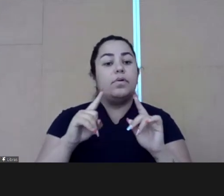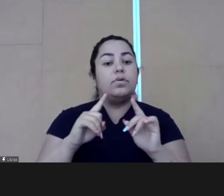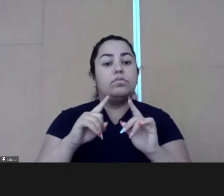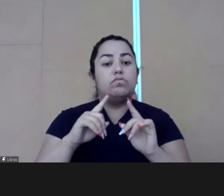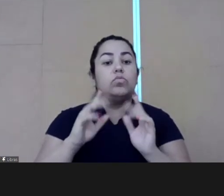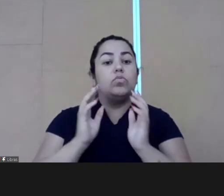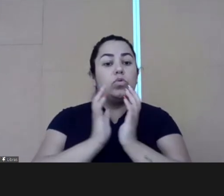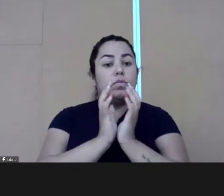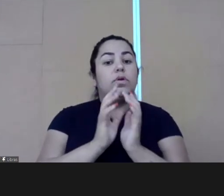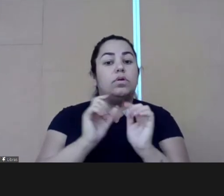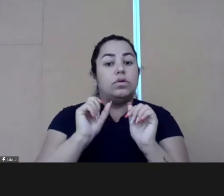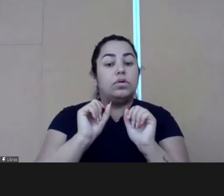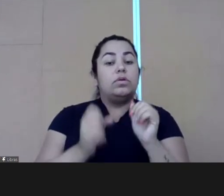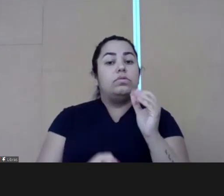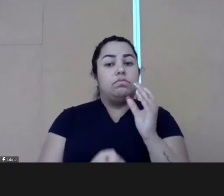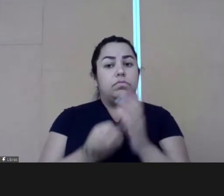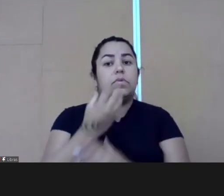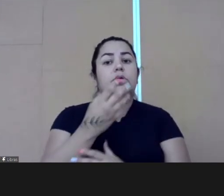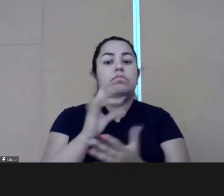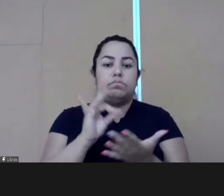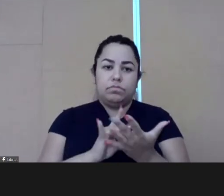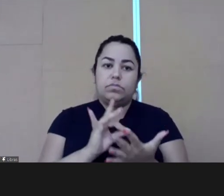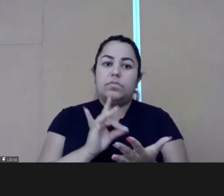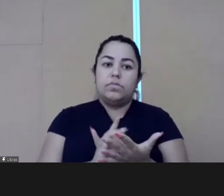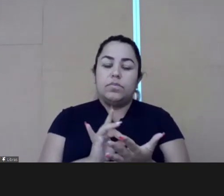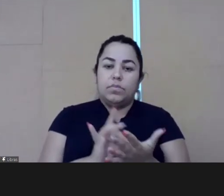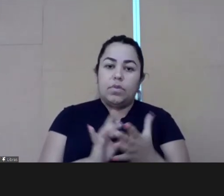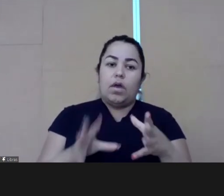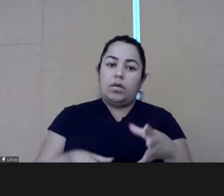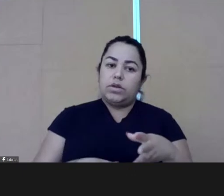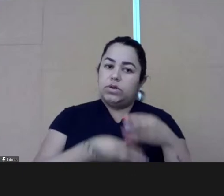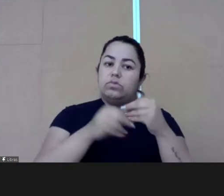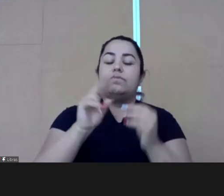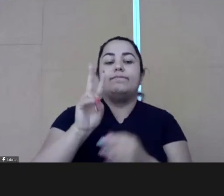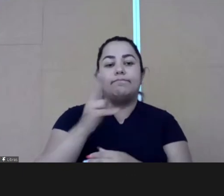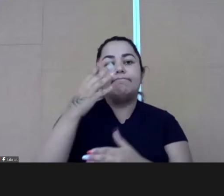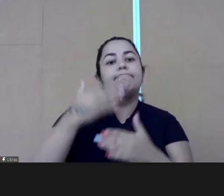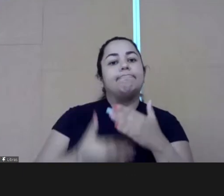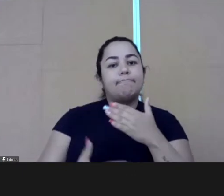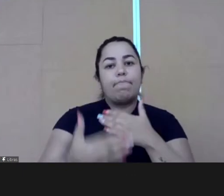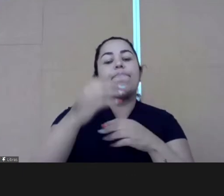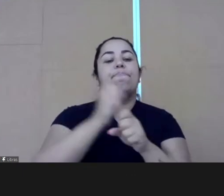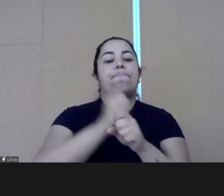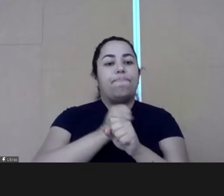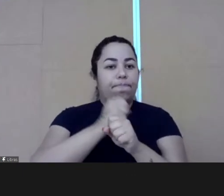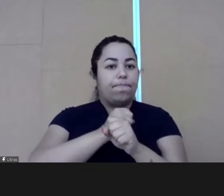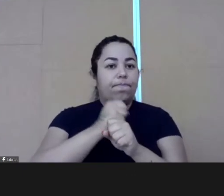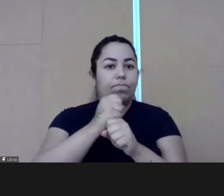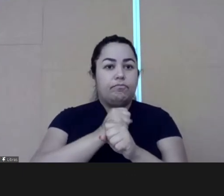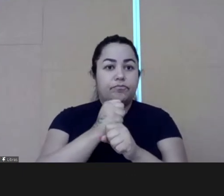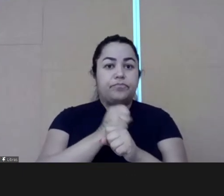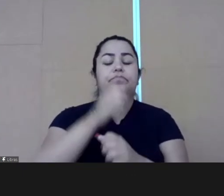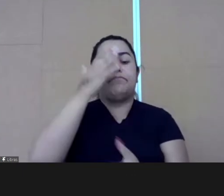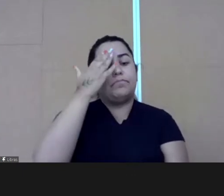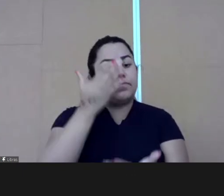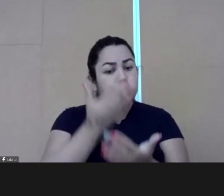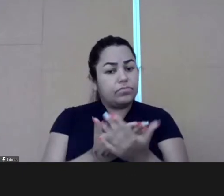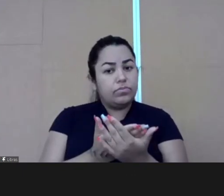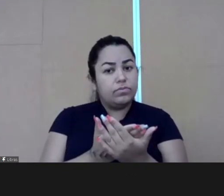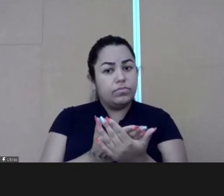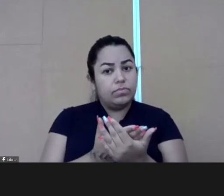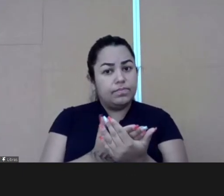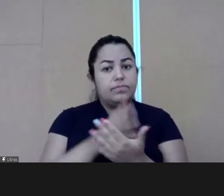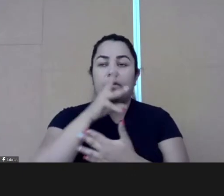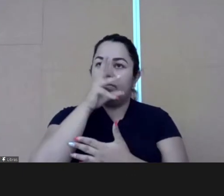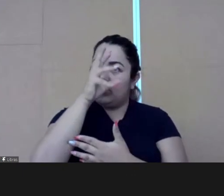rich, but the network they built there was the was that built aggregated more value